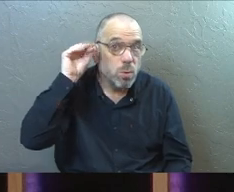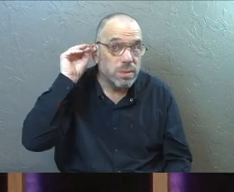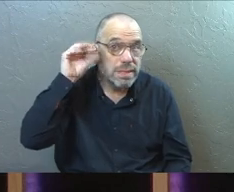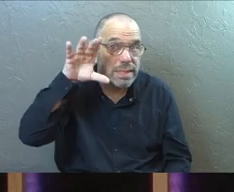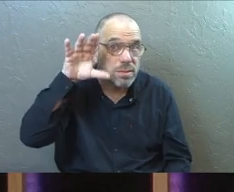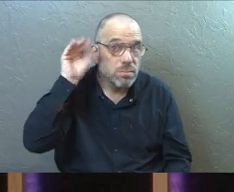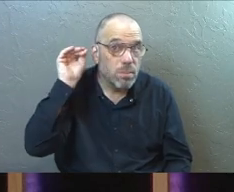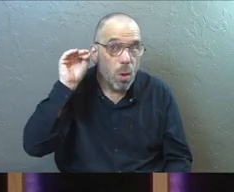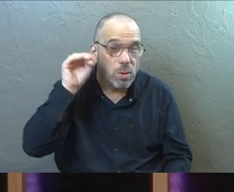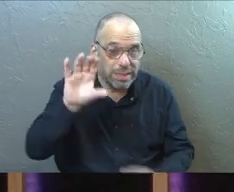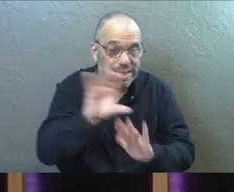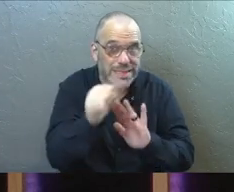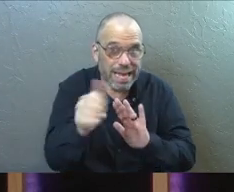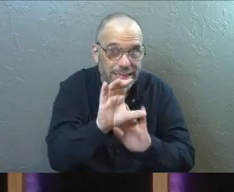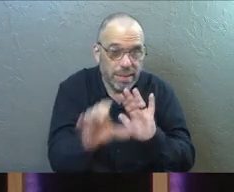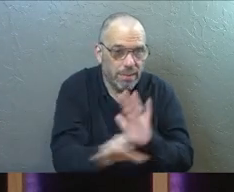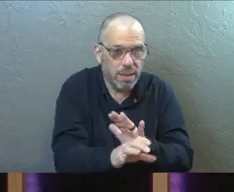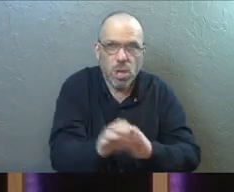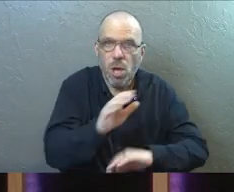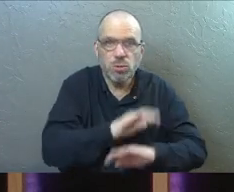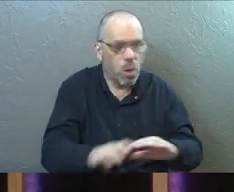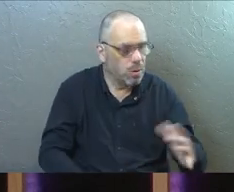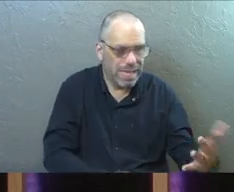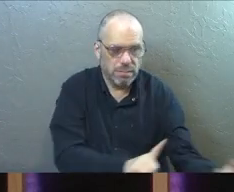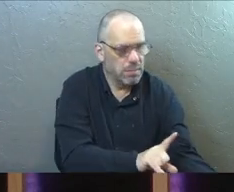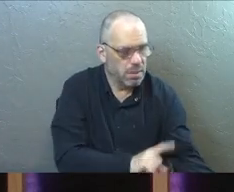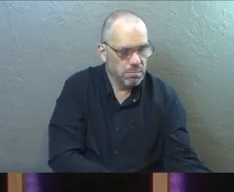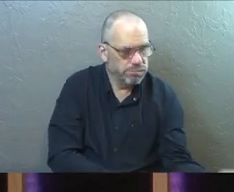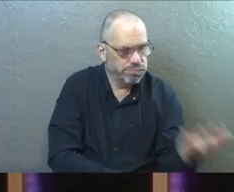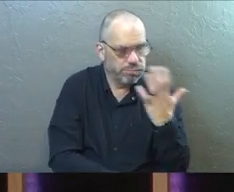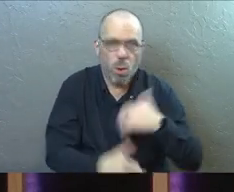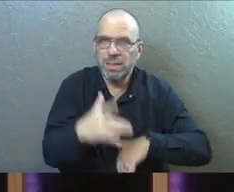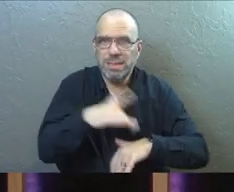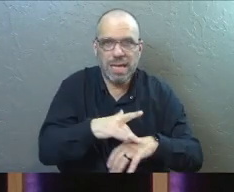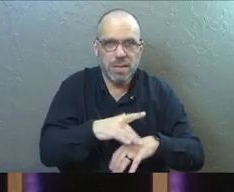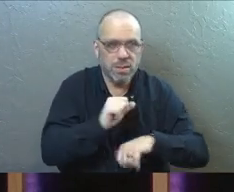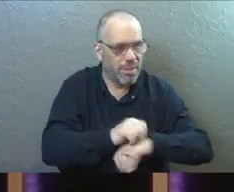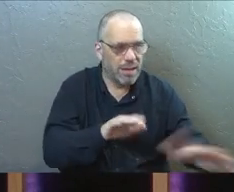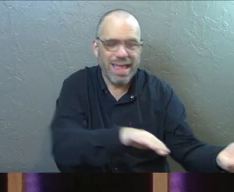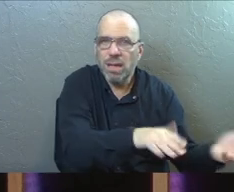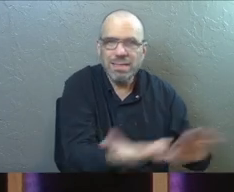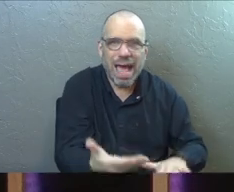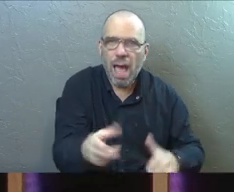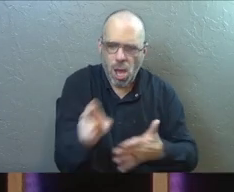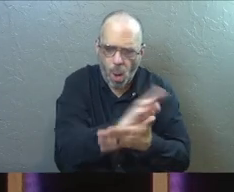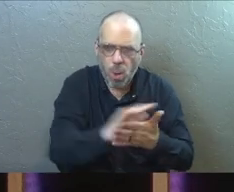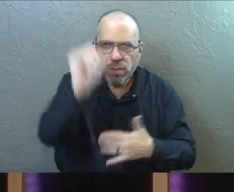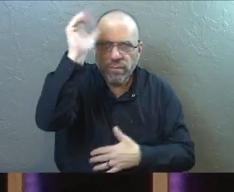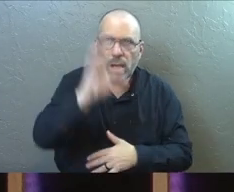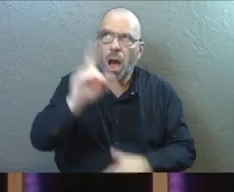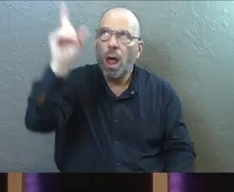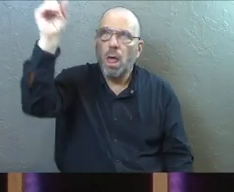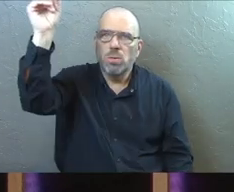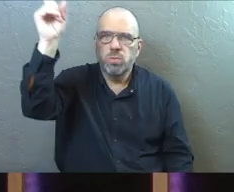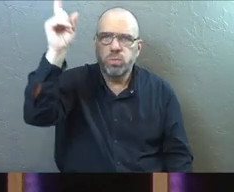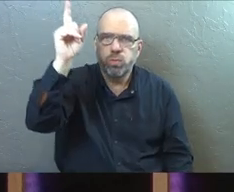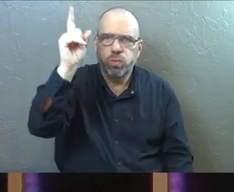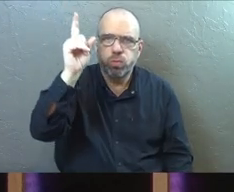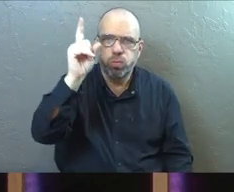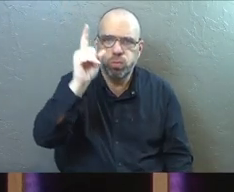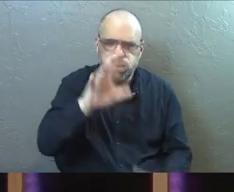Commandments and the fire is going, God's like, don't even let them approach the mountain or touch the mountain or they'll die because the holiness of God had come near.